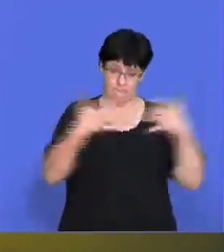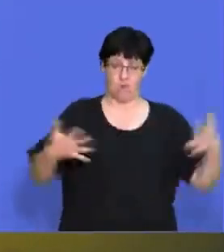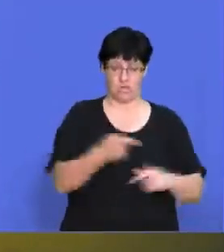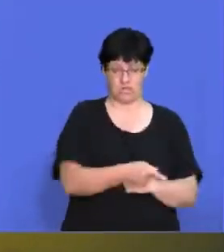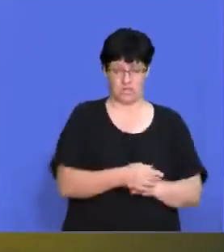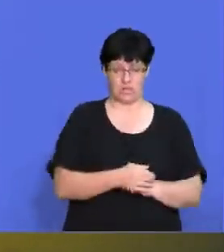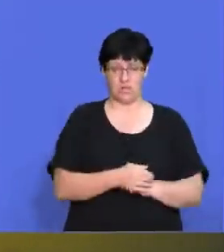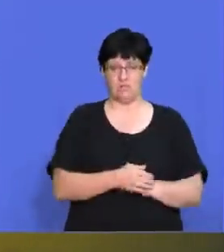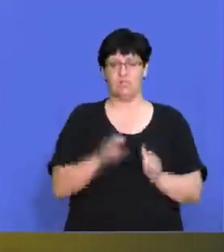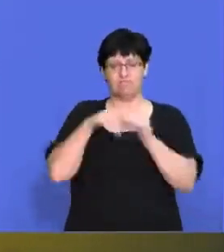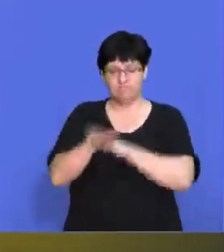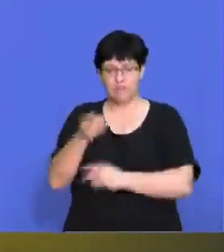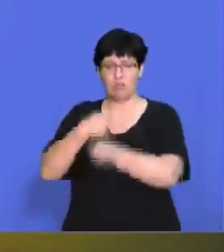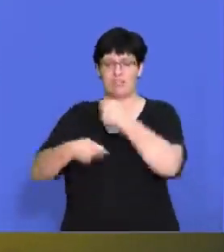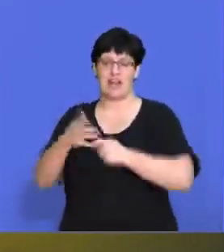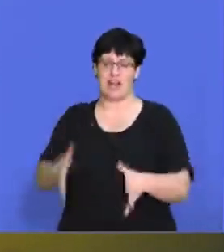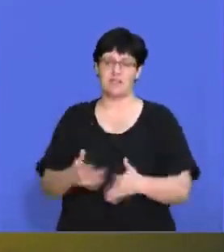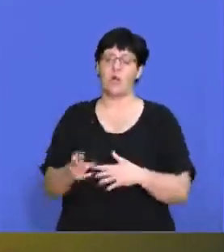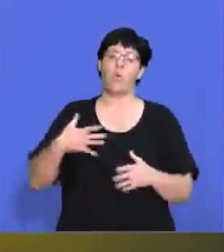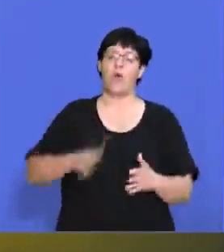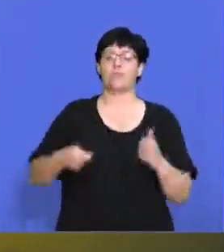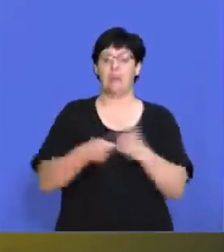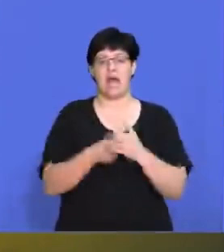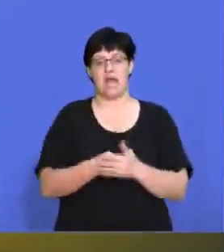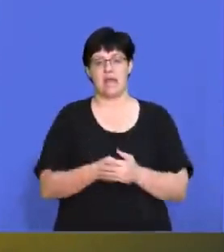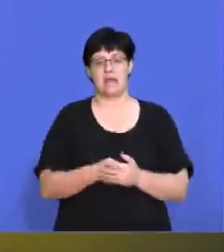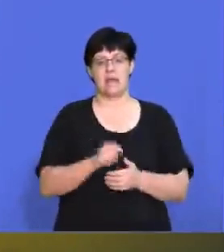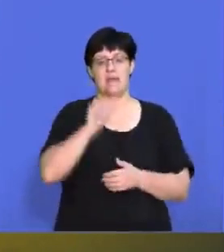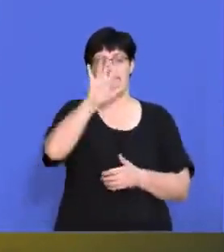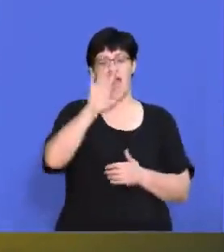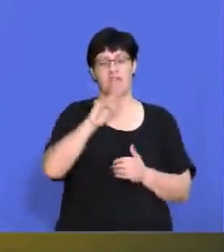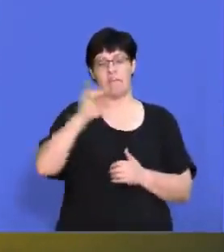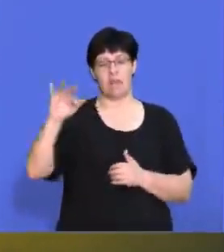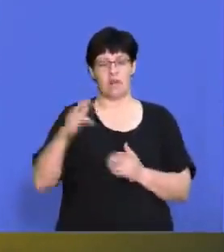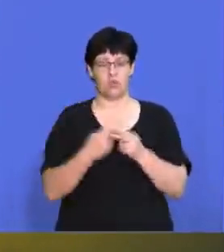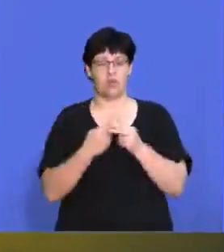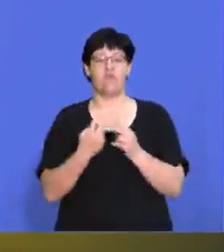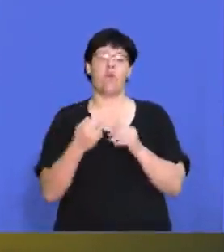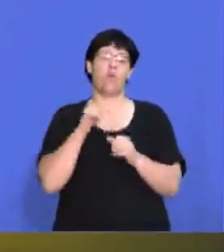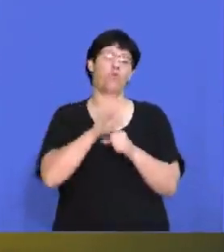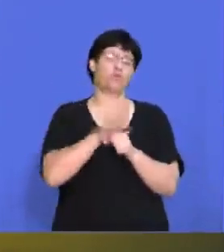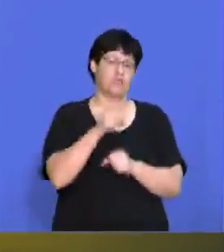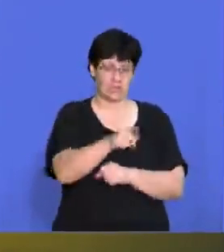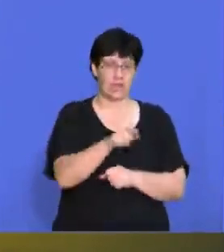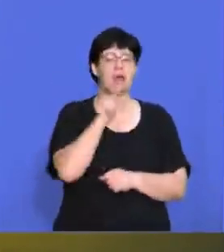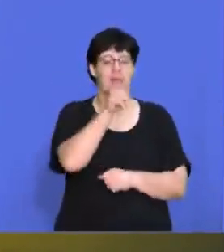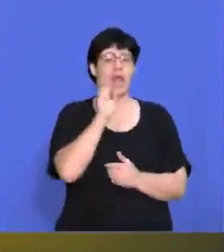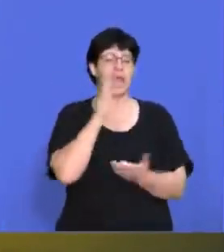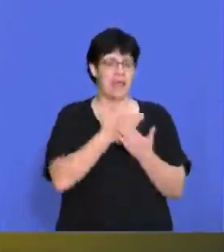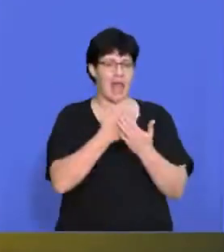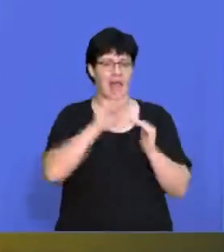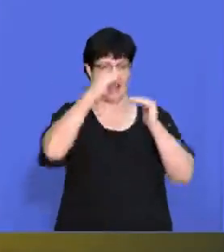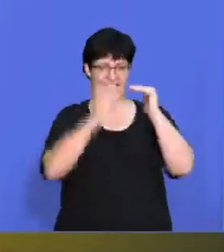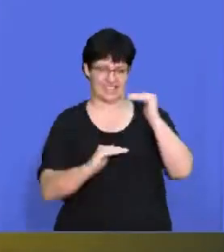to go to one of the retailers and say, right, we want to buy five million units of cold link from you, then we'll be able to get a lot more,